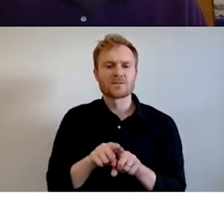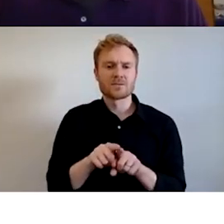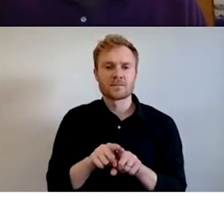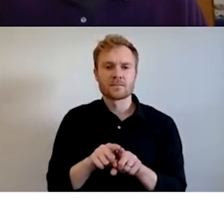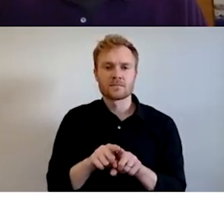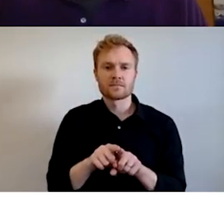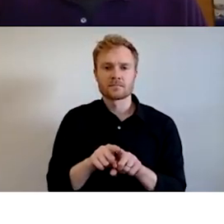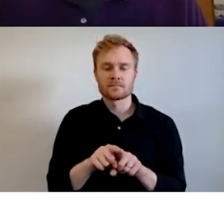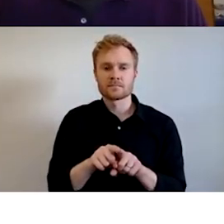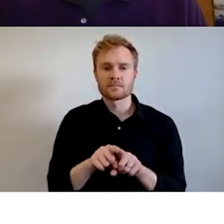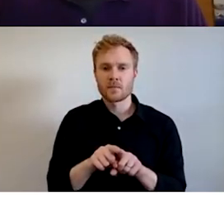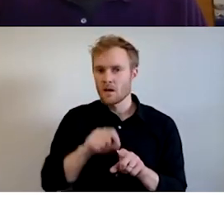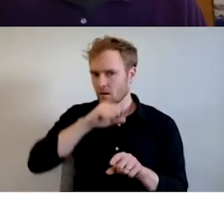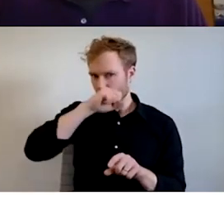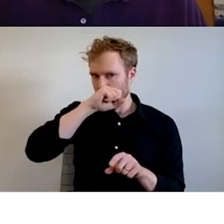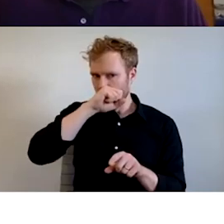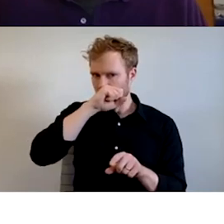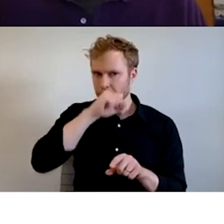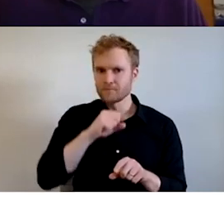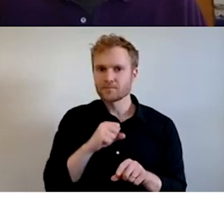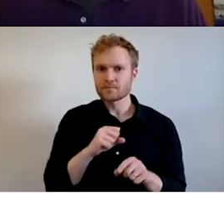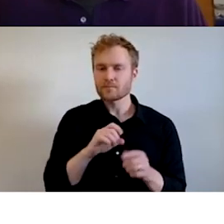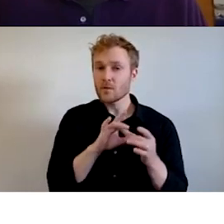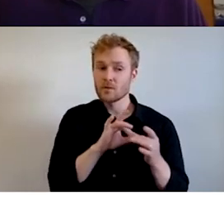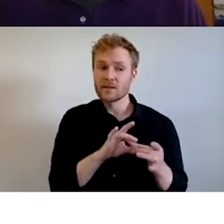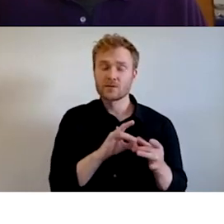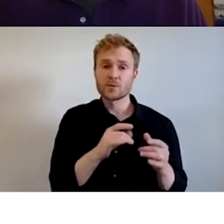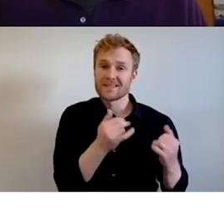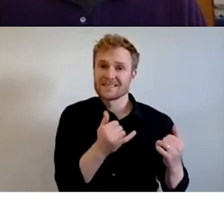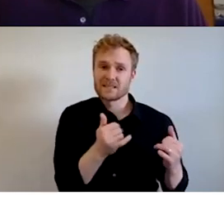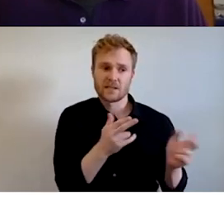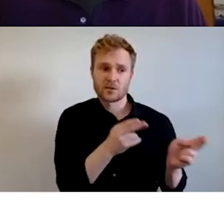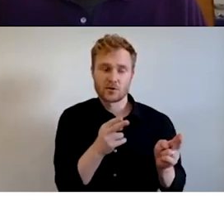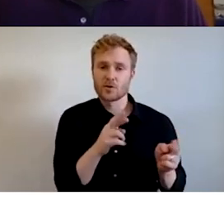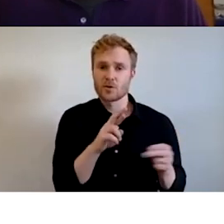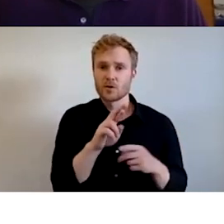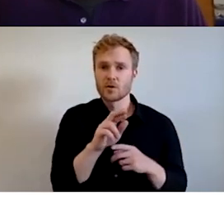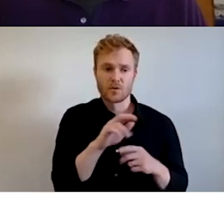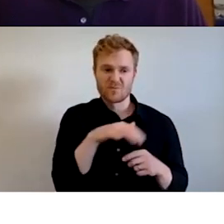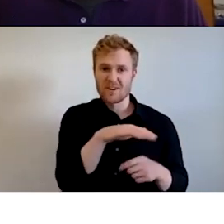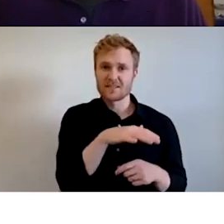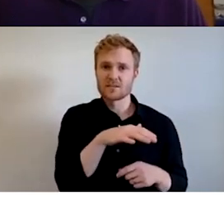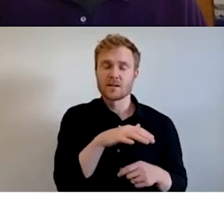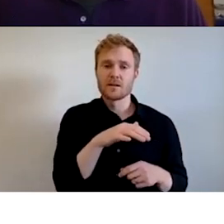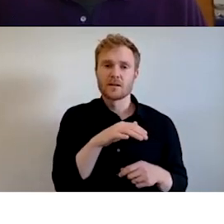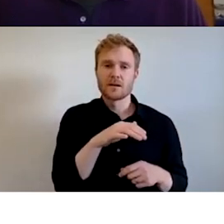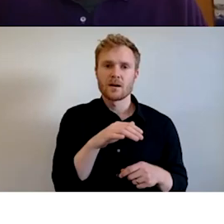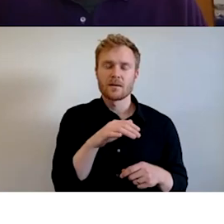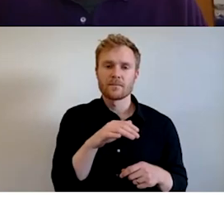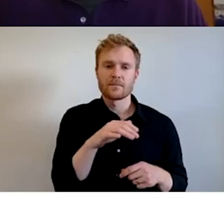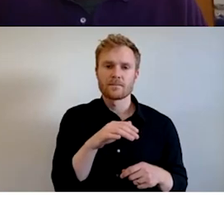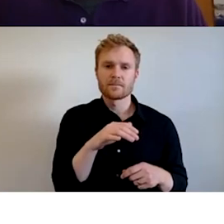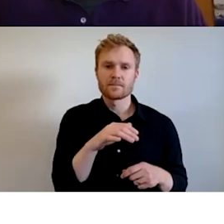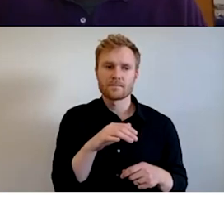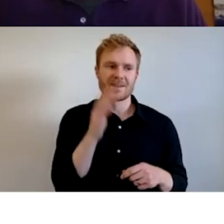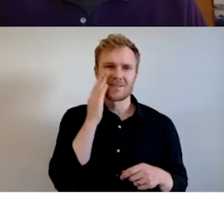to discuss that as it relates to the existing shooting range, and because we do know that there is a problem that can be heard from, um, the residents